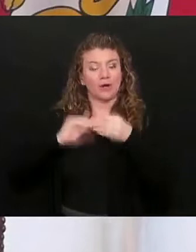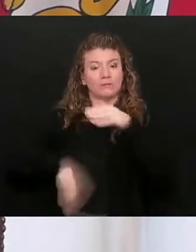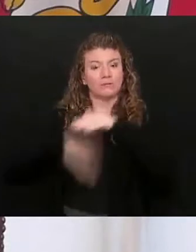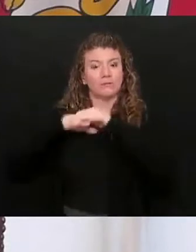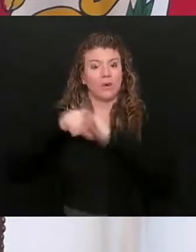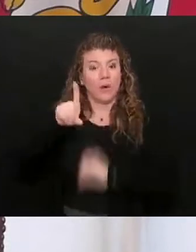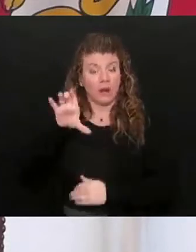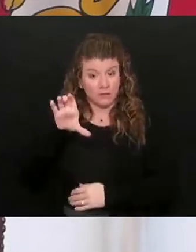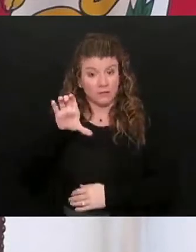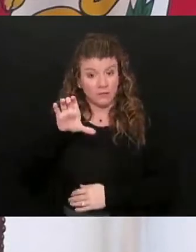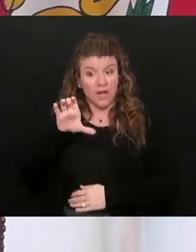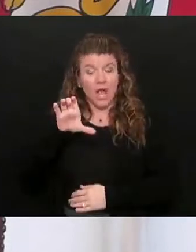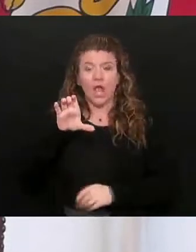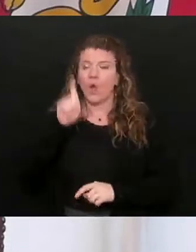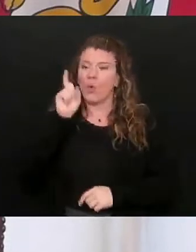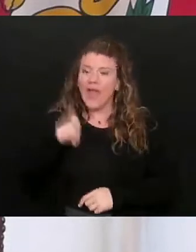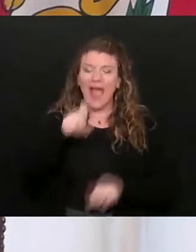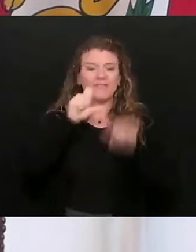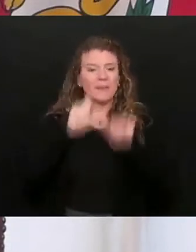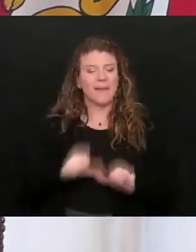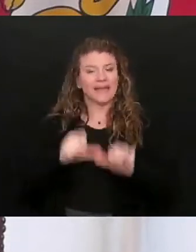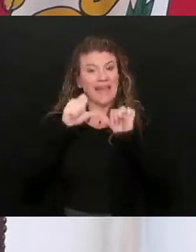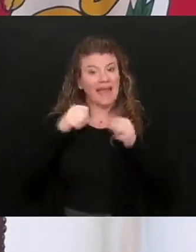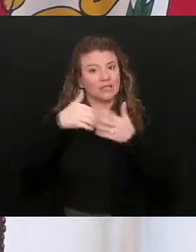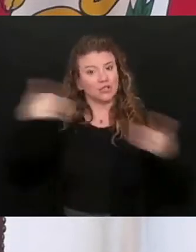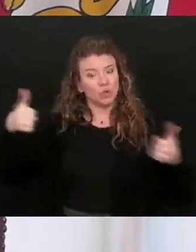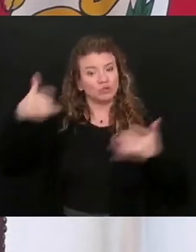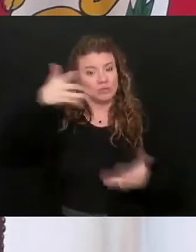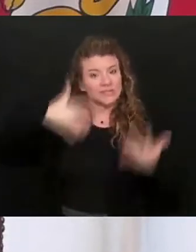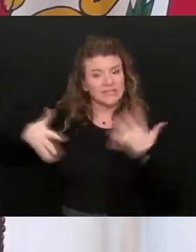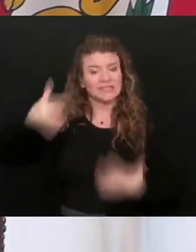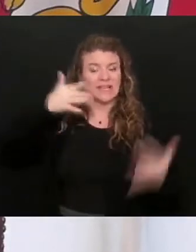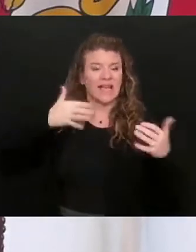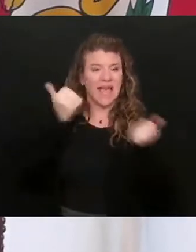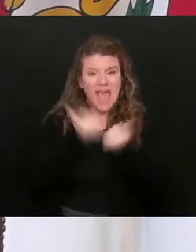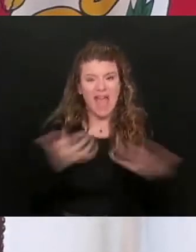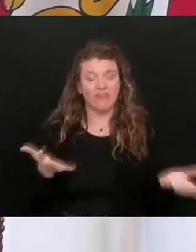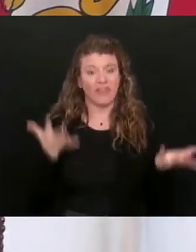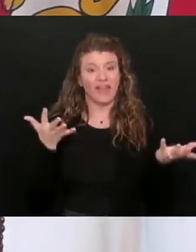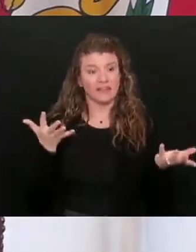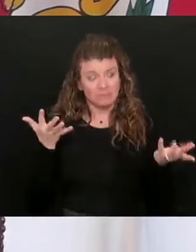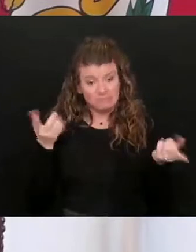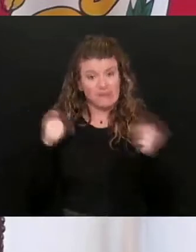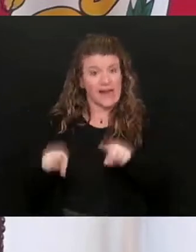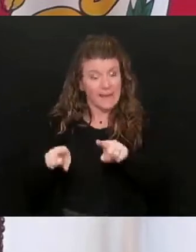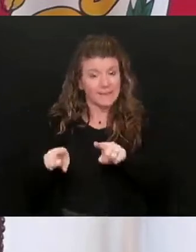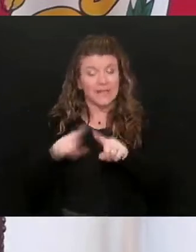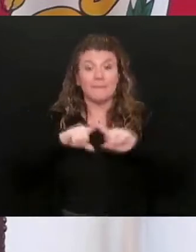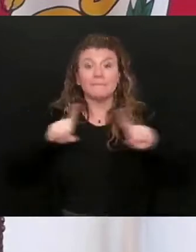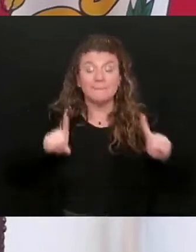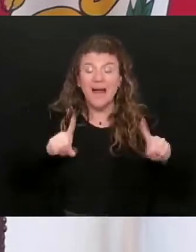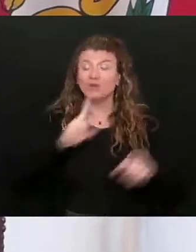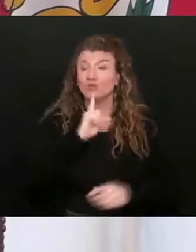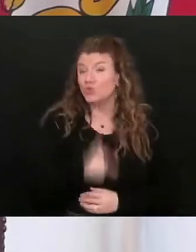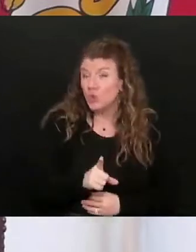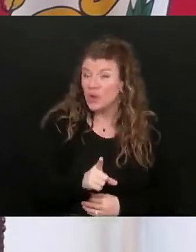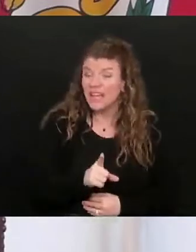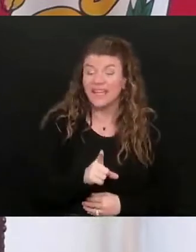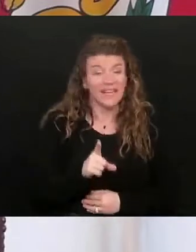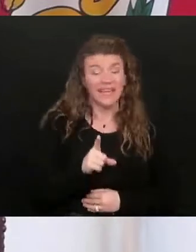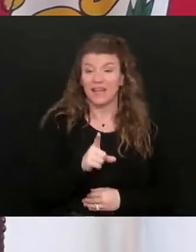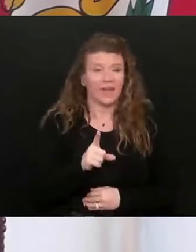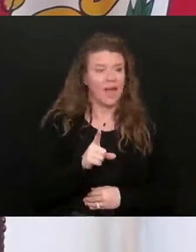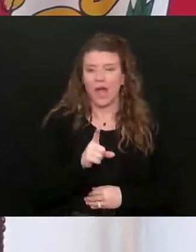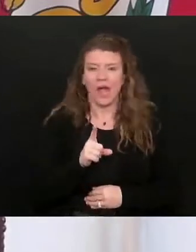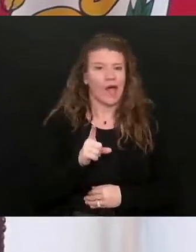You know, we've got to maintain the social distancing and all the stuff that goes with it, but really and truly, we